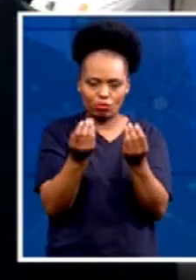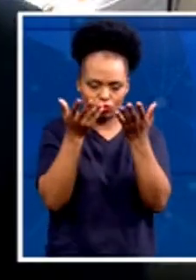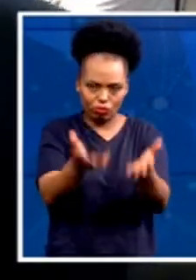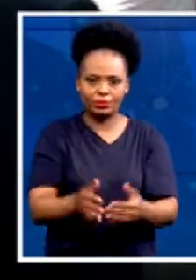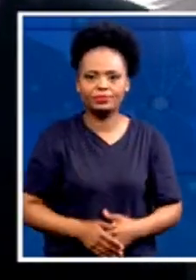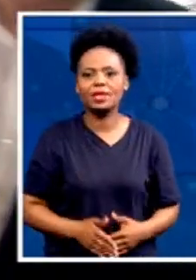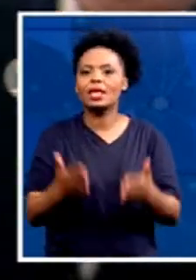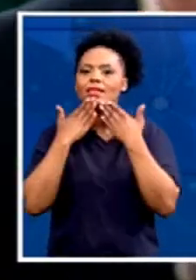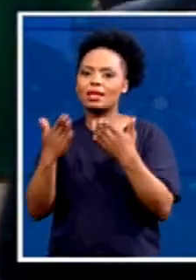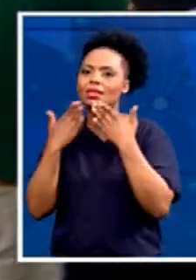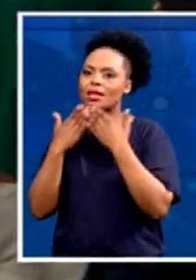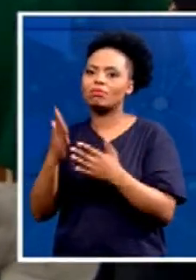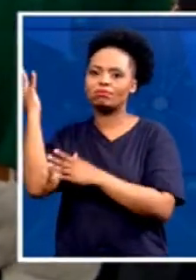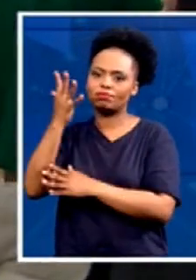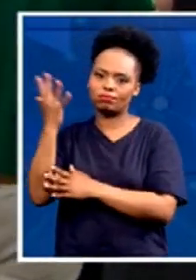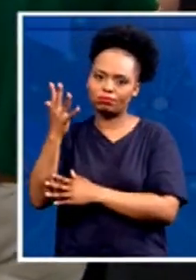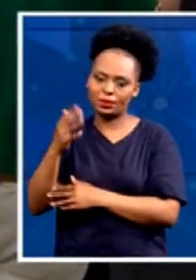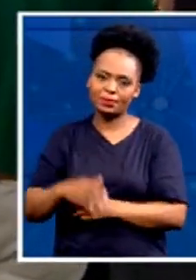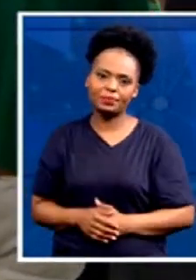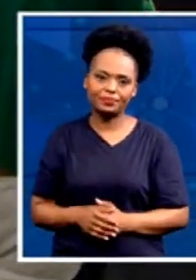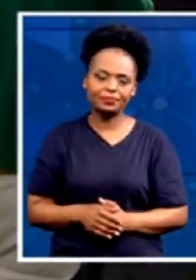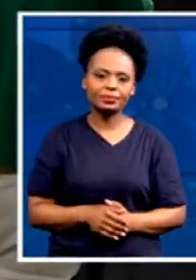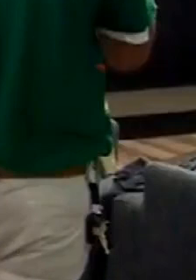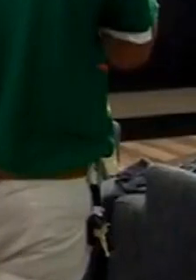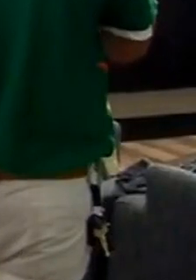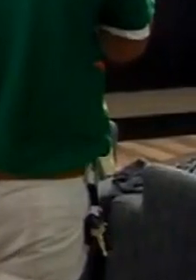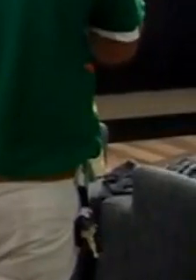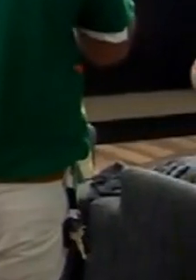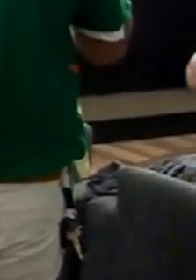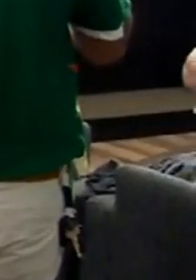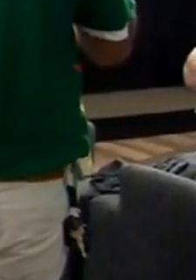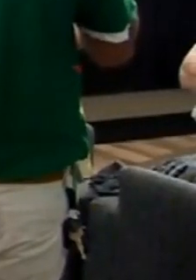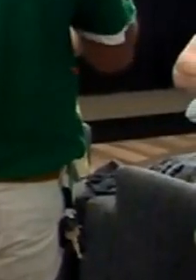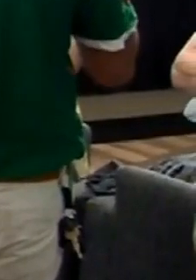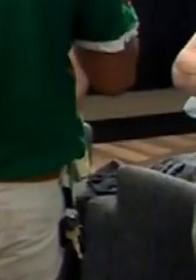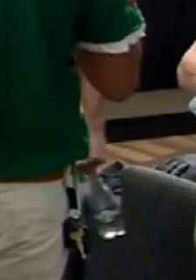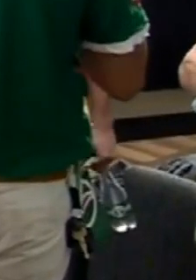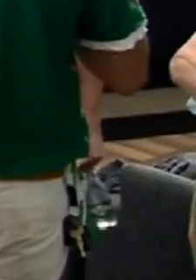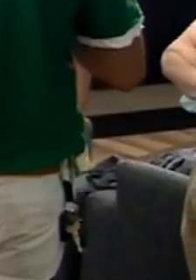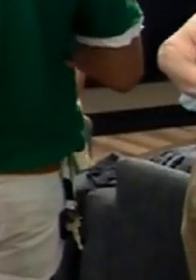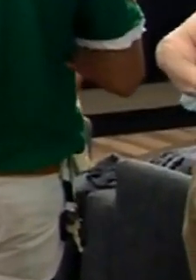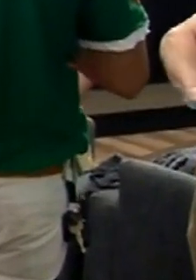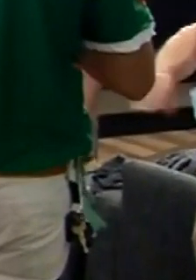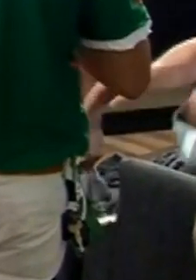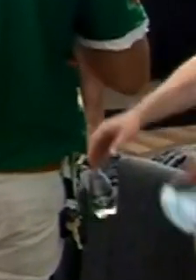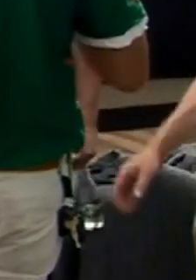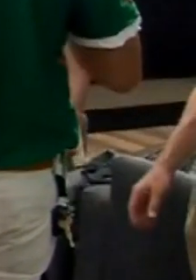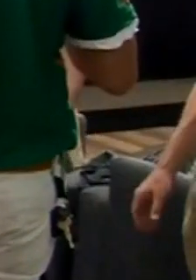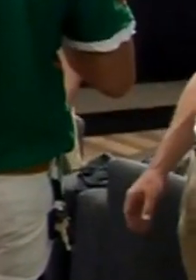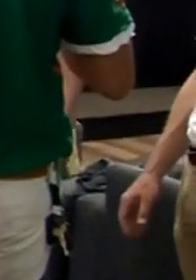you. Thank you. Well, Blaine, there you have it. You've heard it from the party leader himself, Mr. Gonderval, just unpacking his 10-point plan